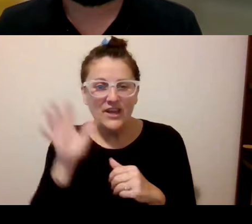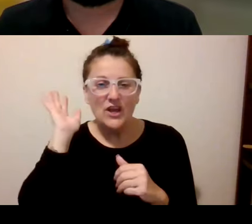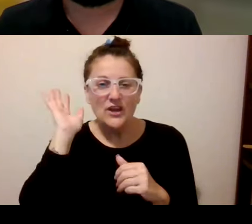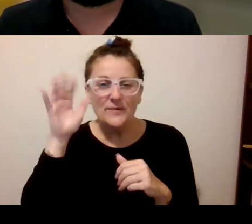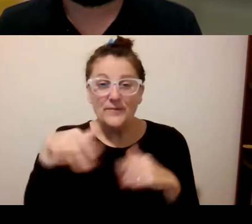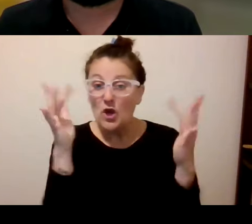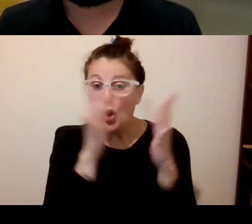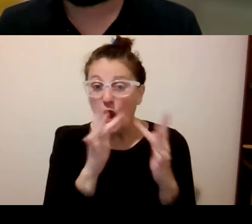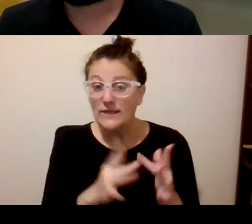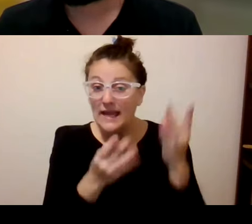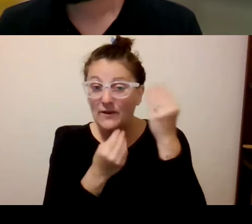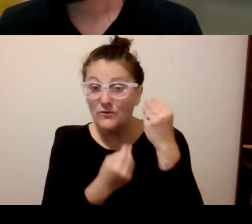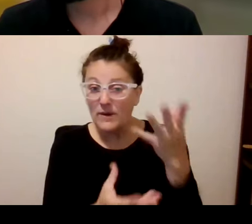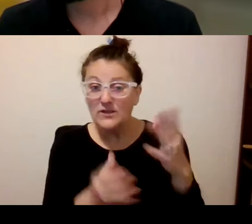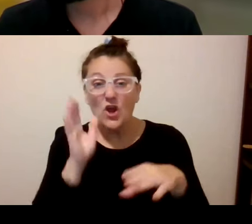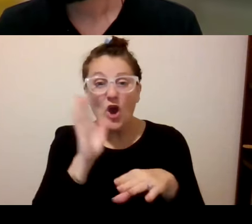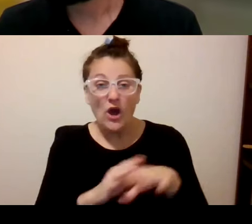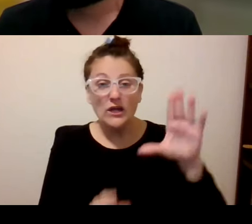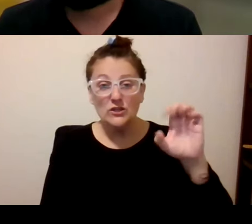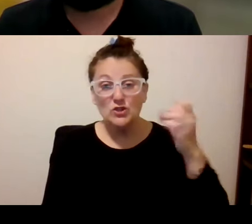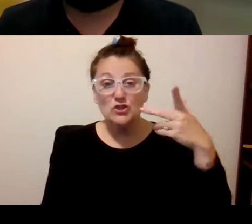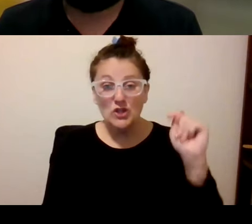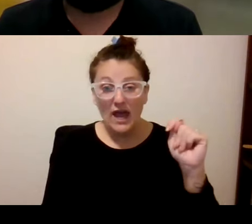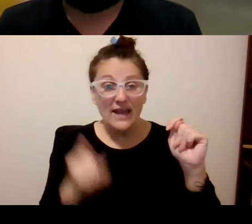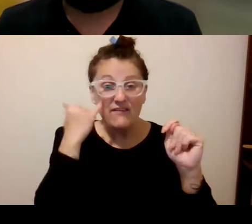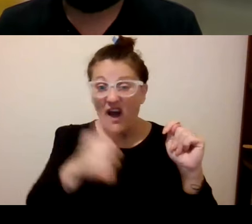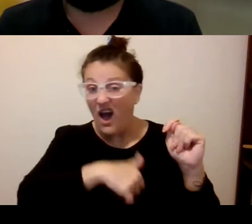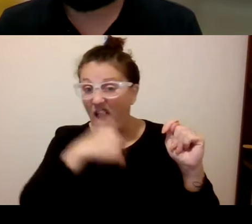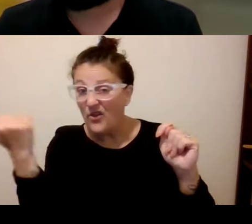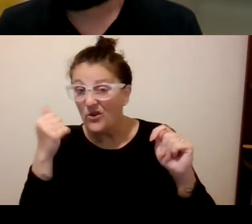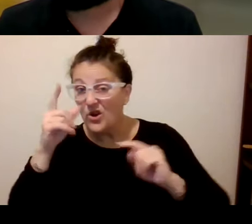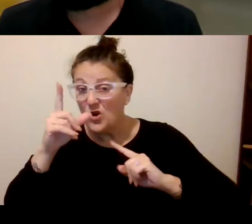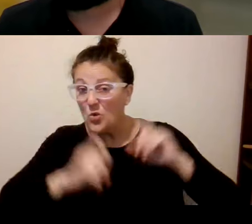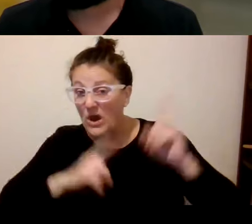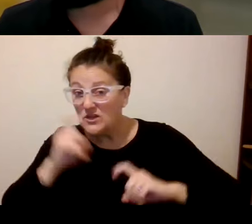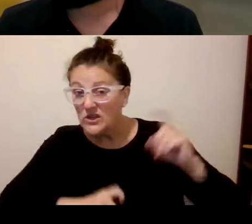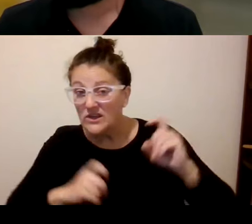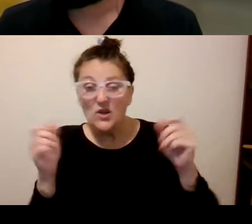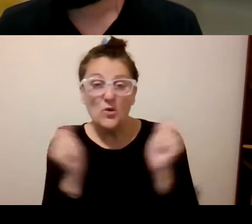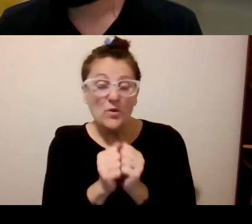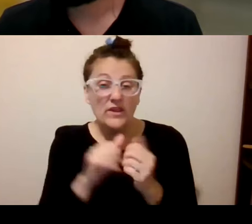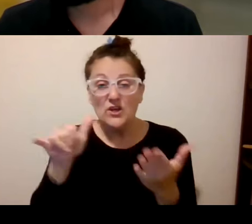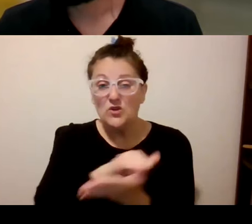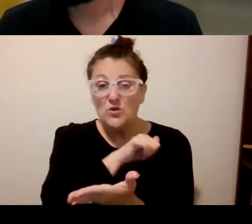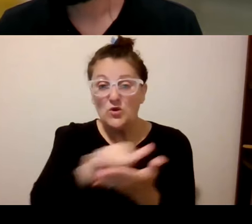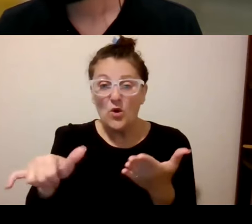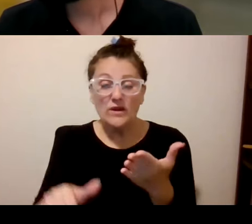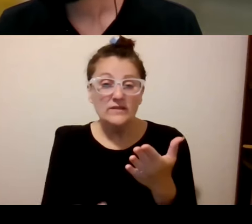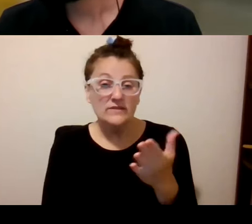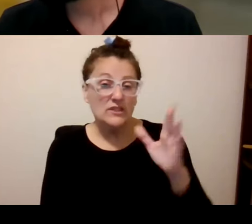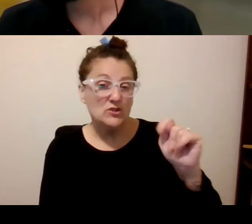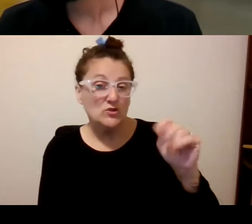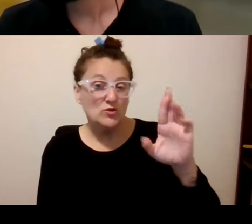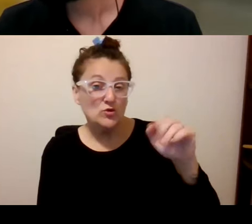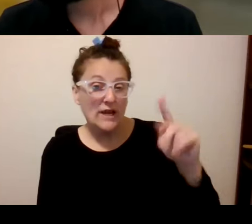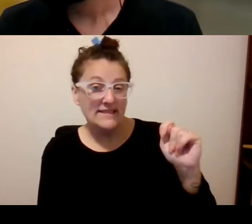the information is on your chat if you have other questions you want to follow up with new york transit about um and again